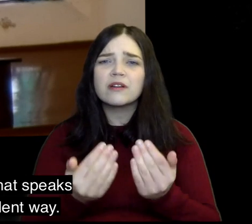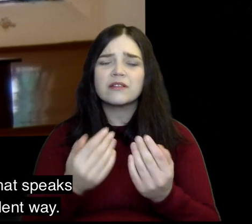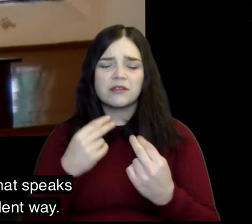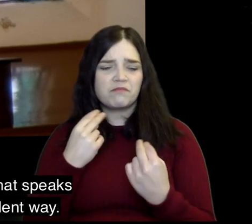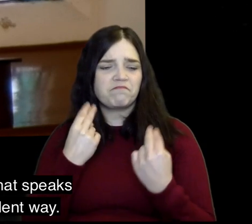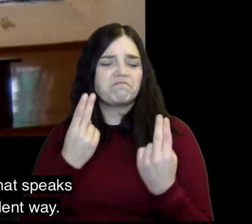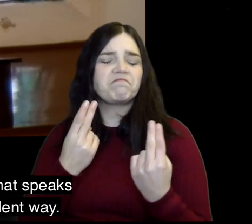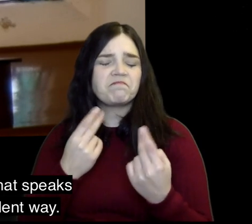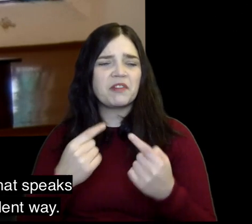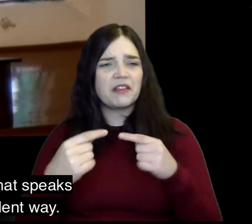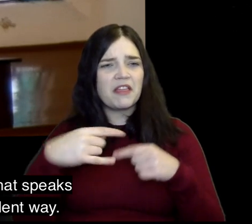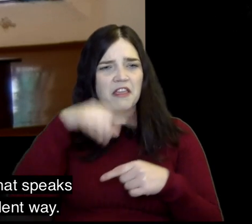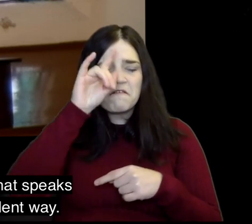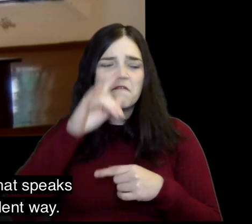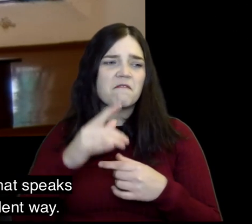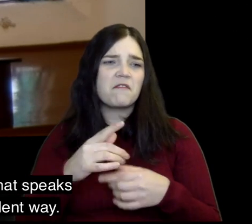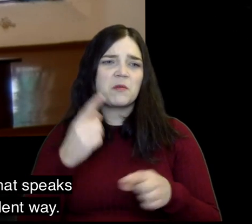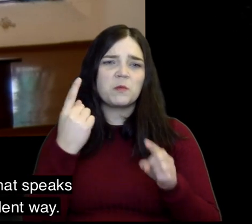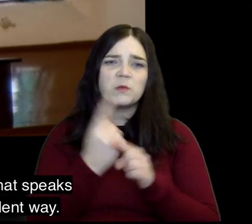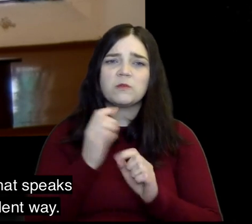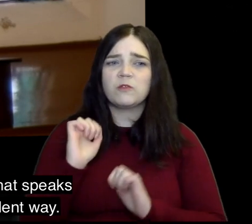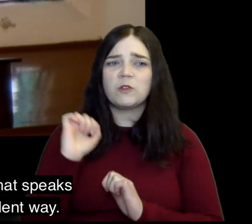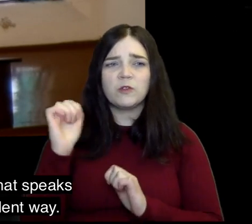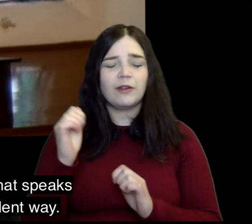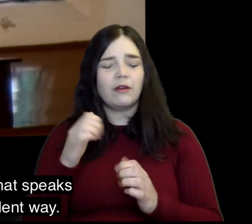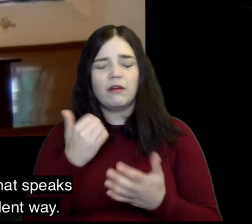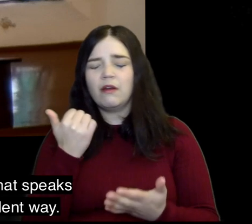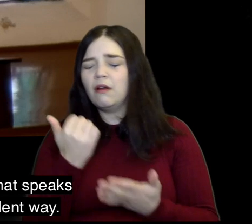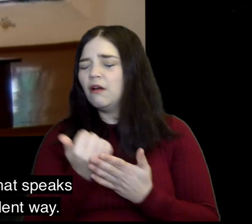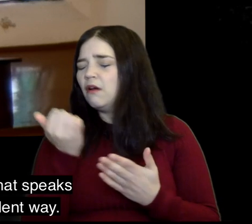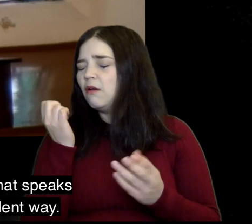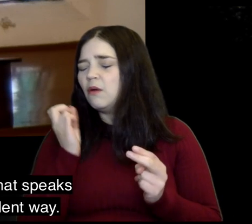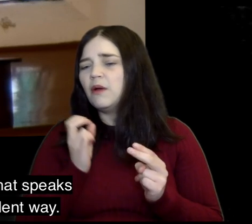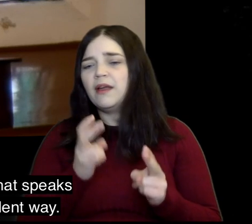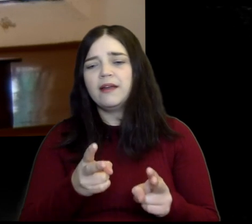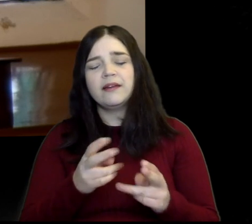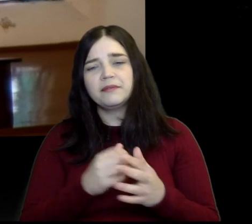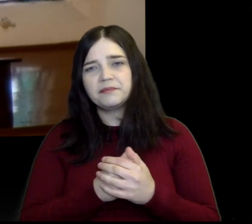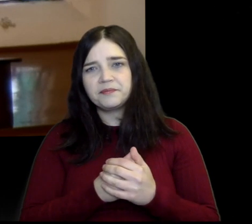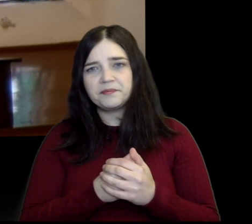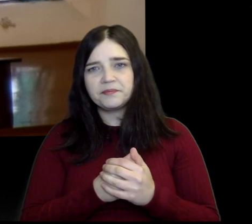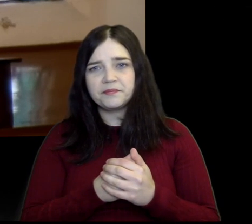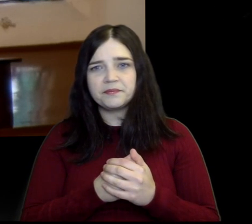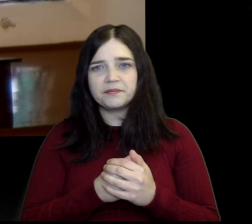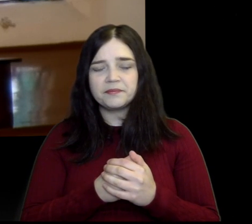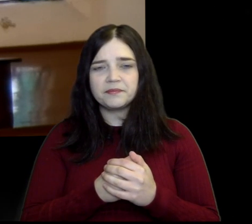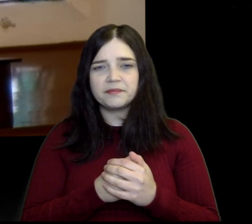to proclaim that brings life to the world that confronts evil that speaks of your most excellent way